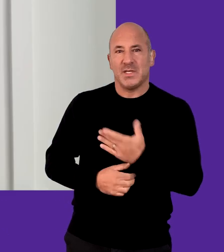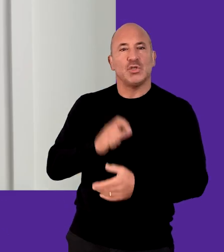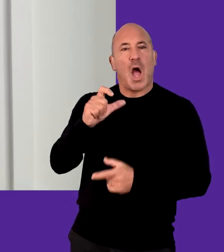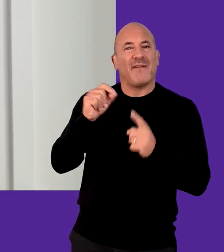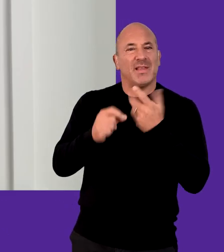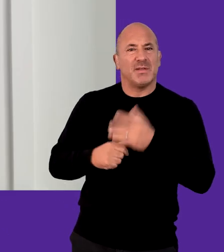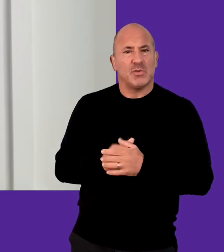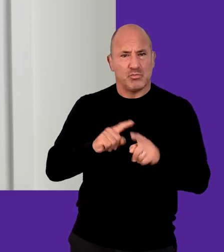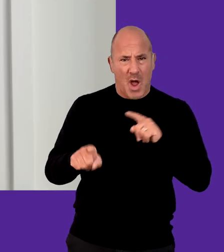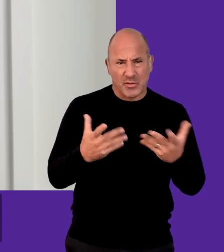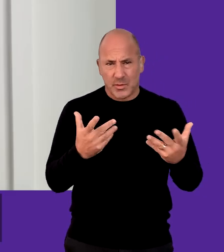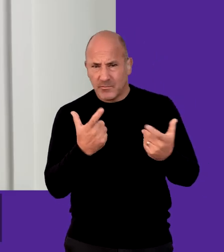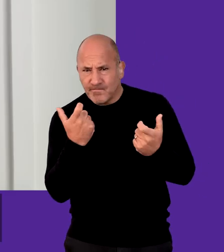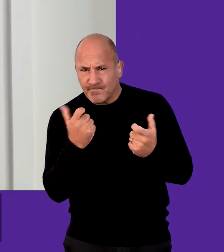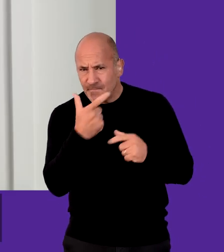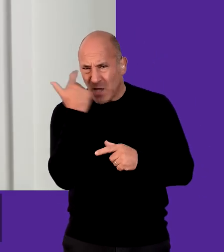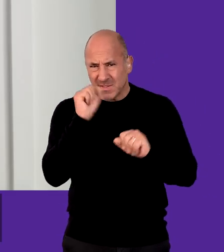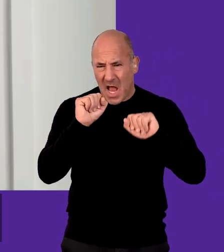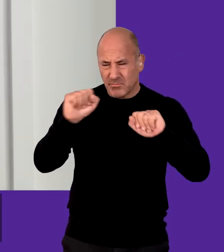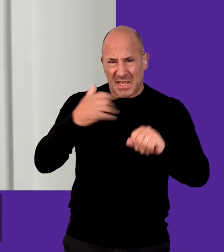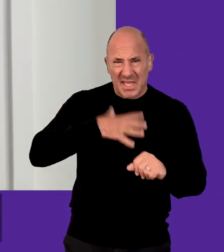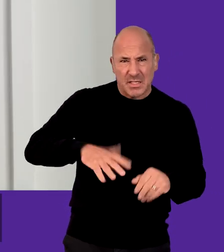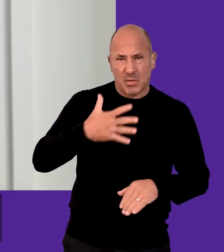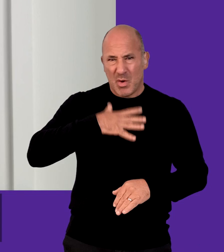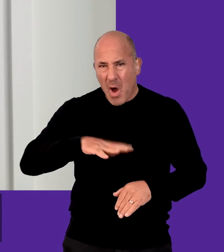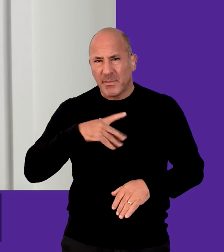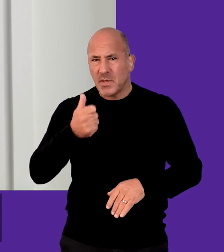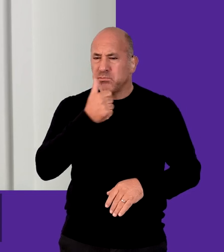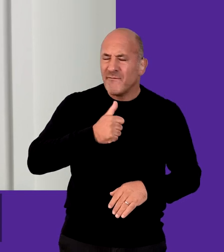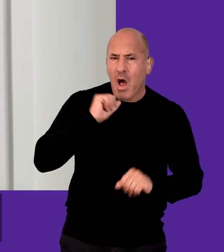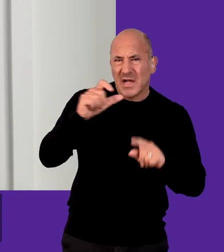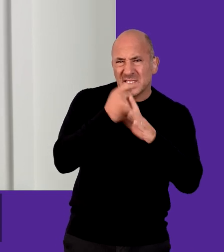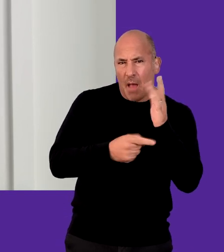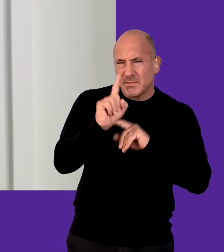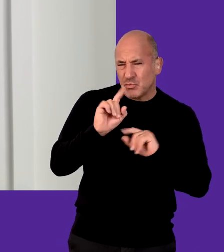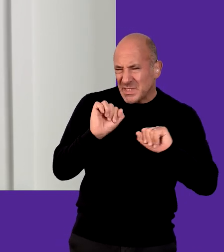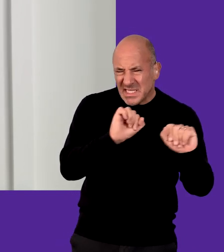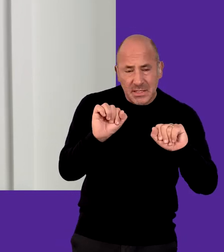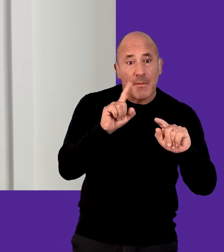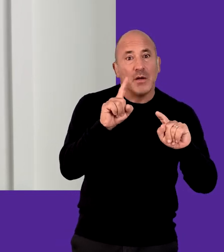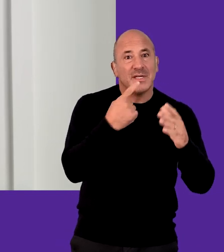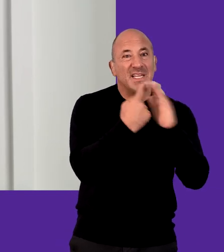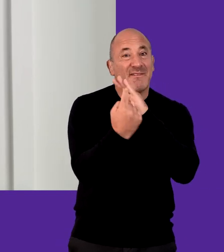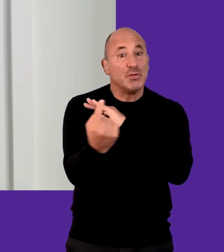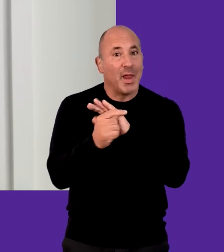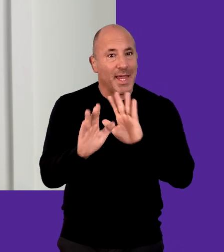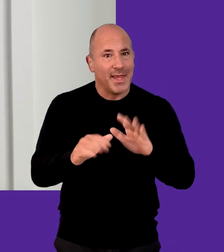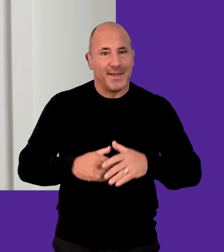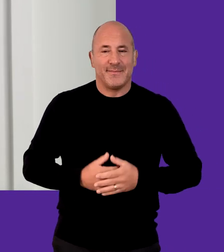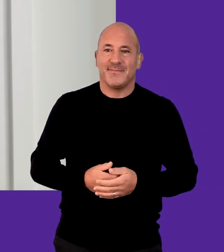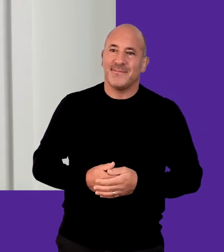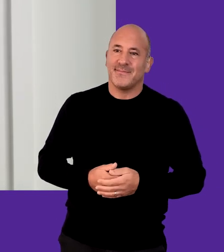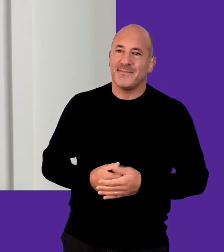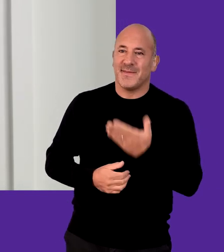So seek to understand the needs, requirements, preferences of all disabled people on an